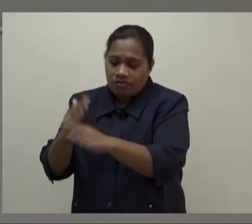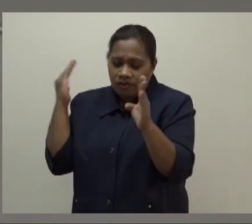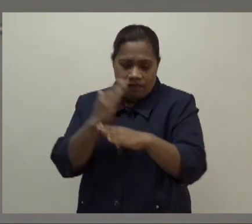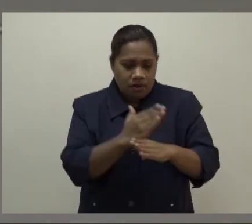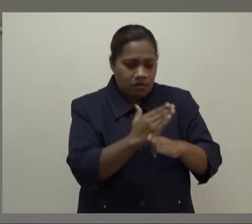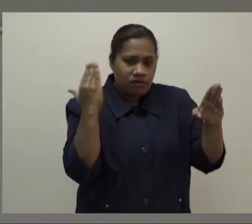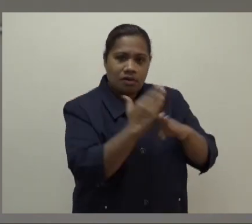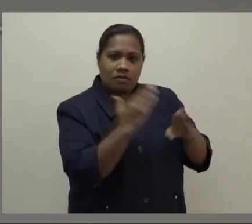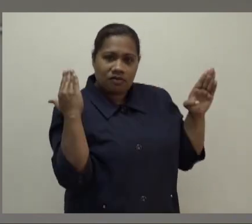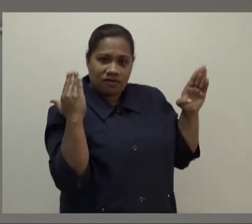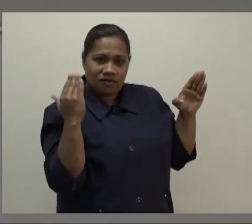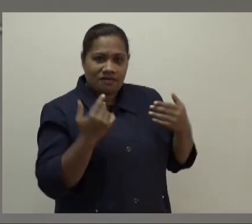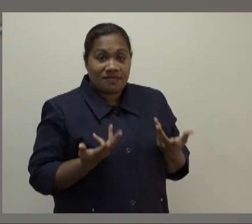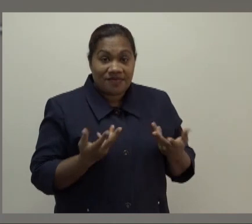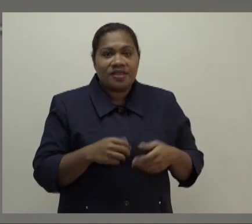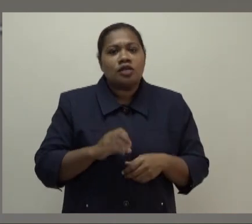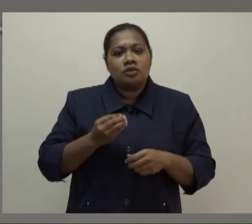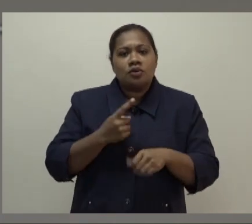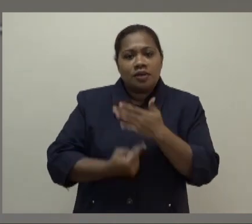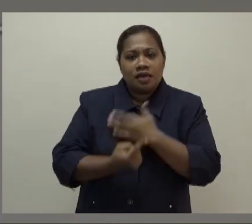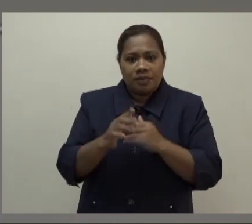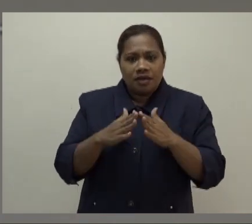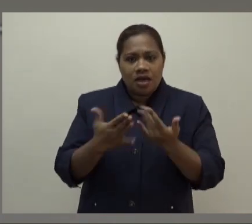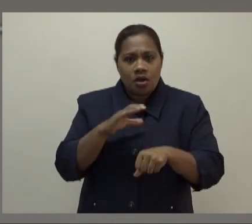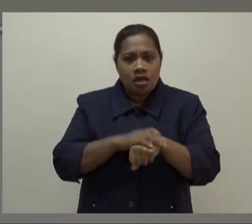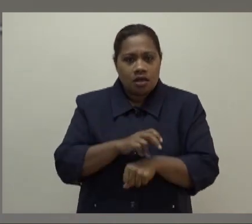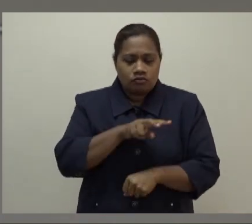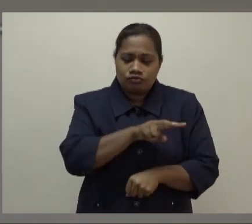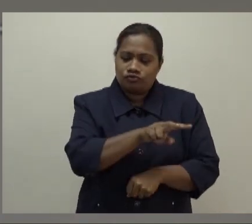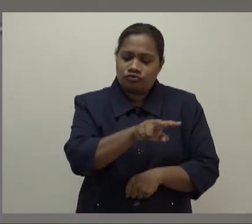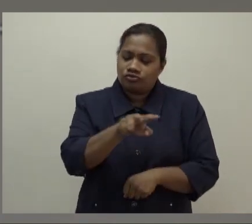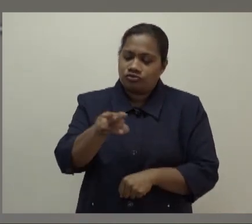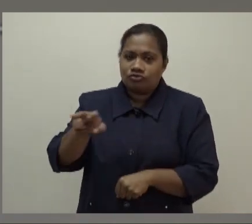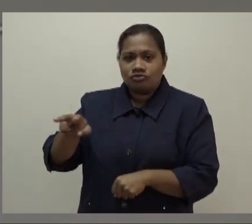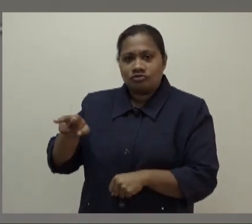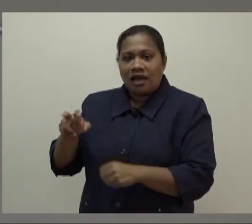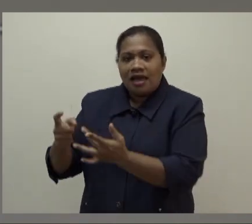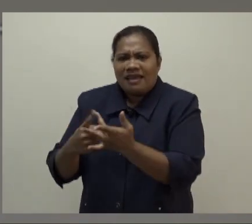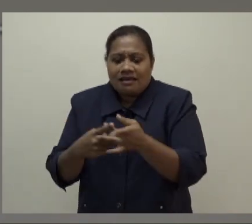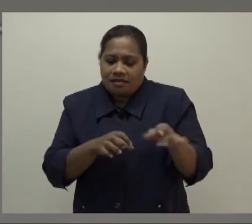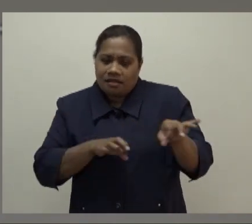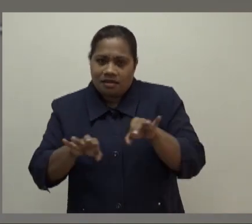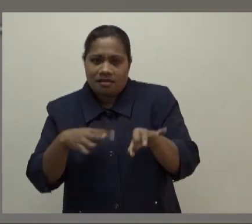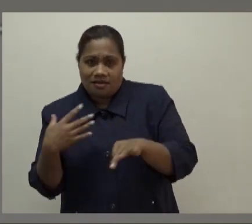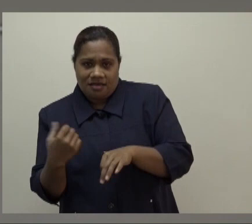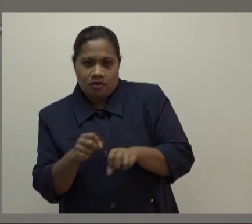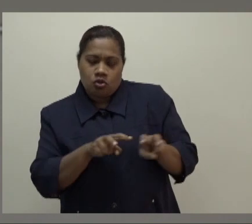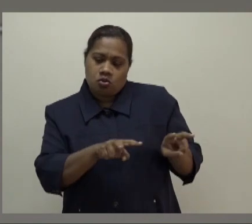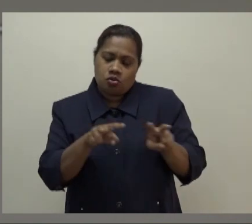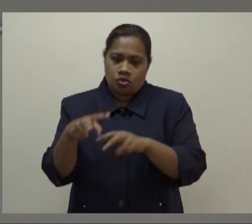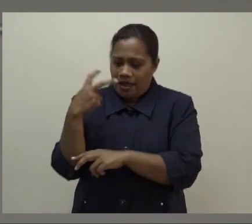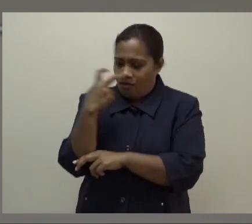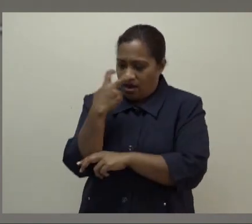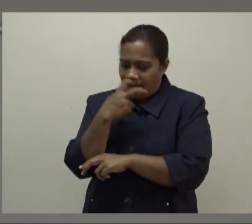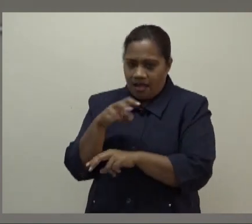and snap checkpoints and some static positions to be able to monitor movement and deal with those that were